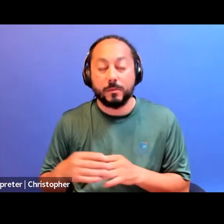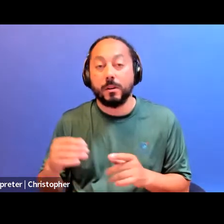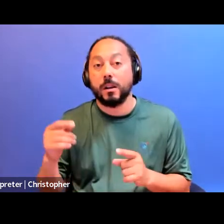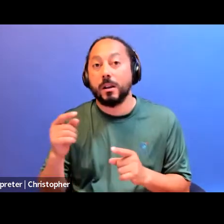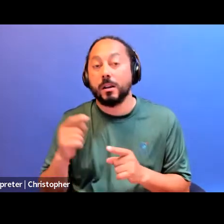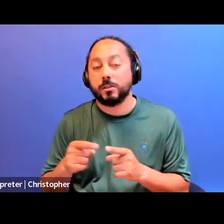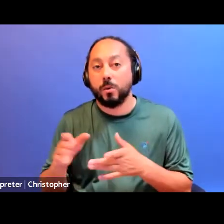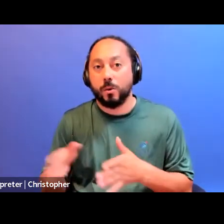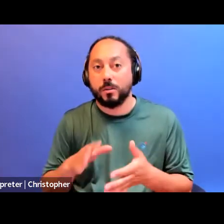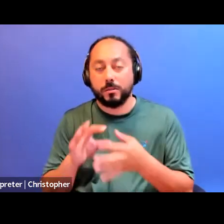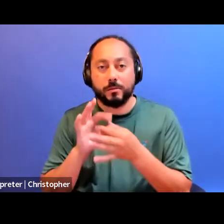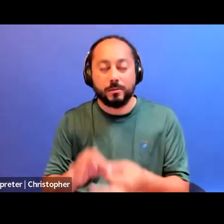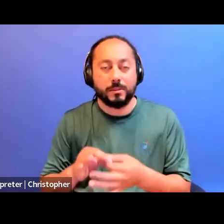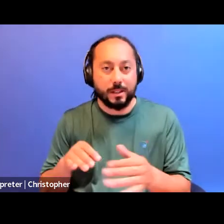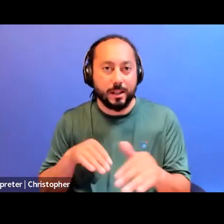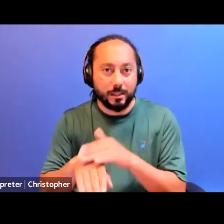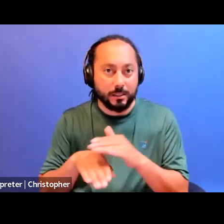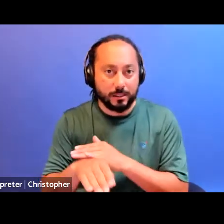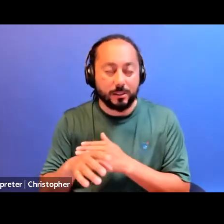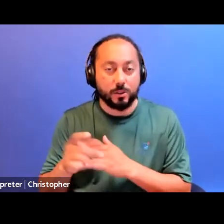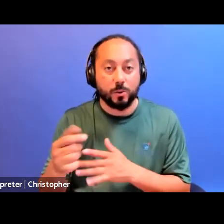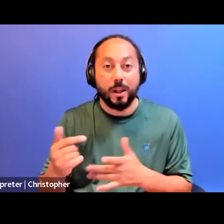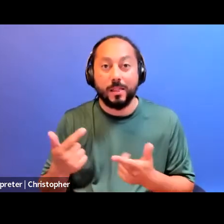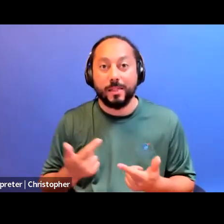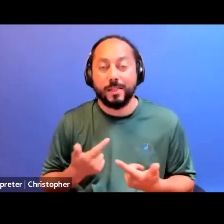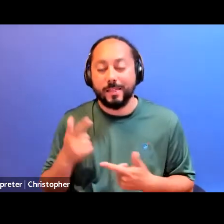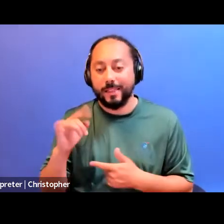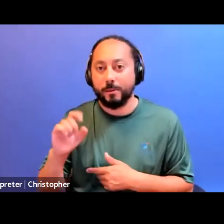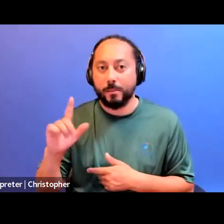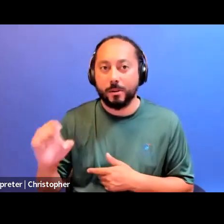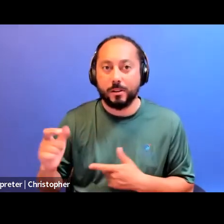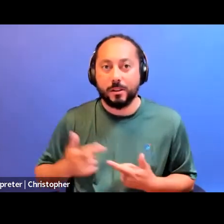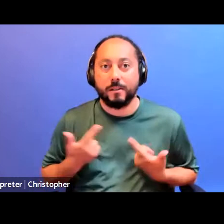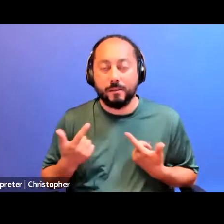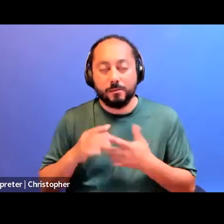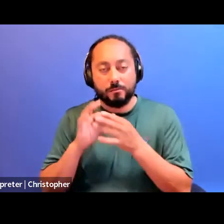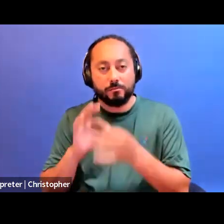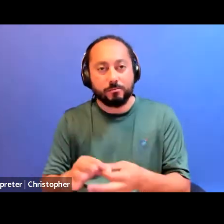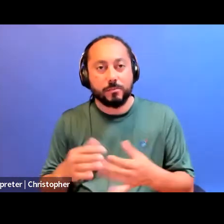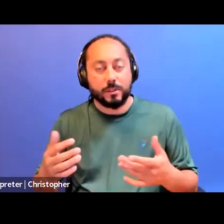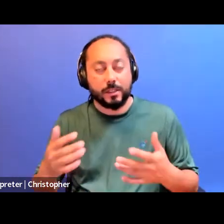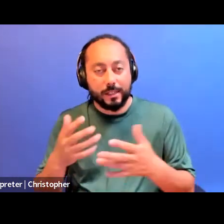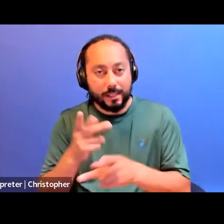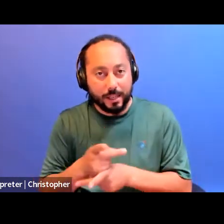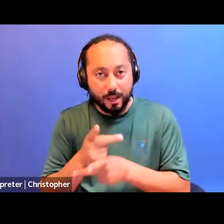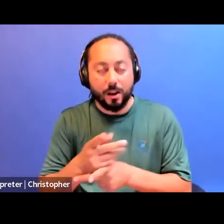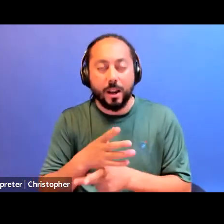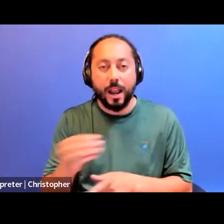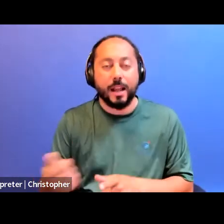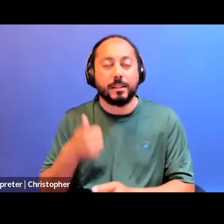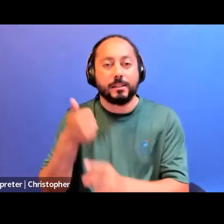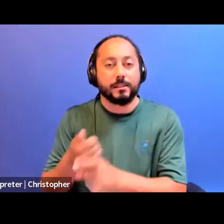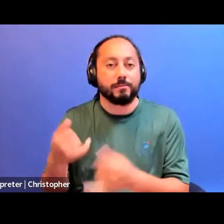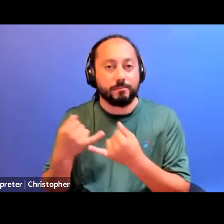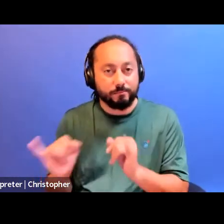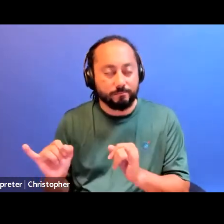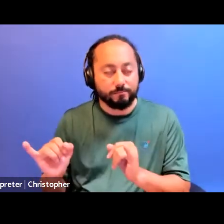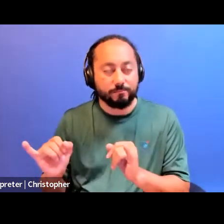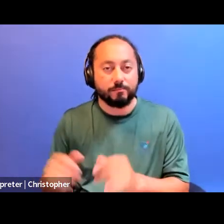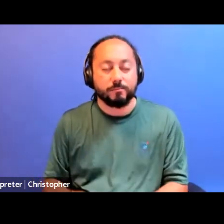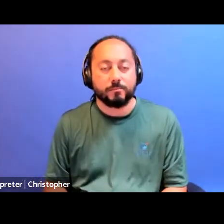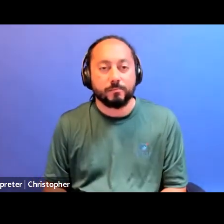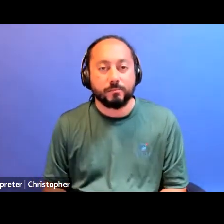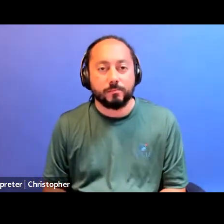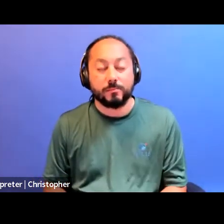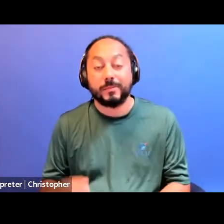to a livable life, relation to care, of care, and self-determination. These pedagogies